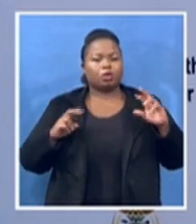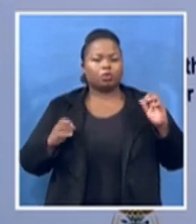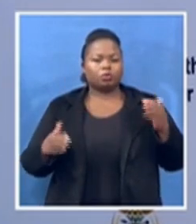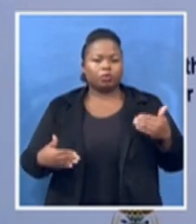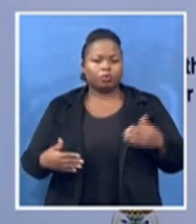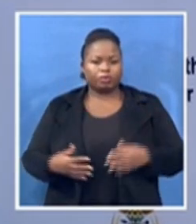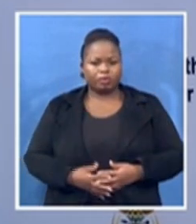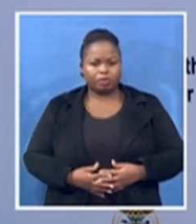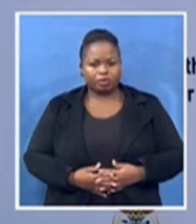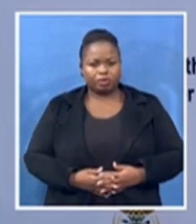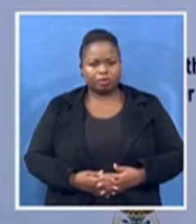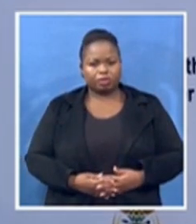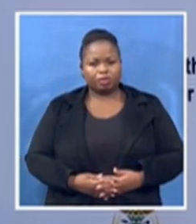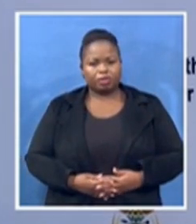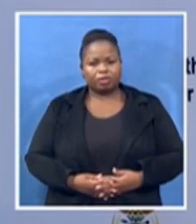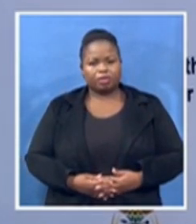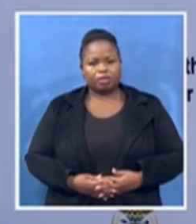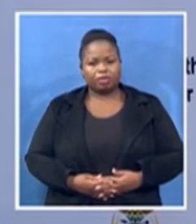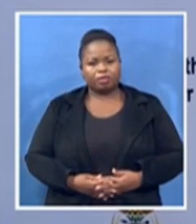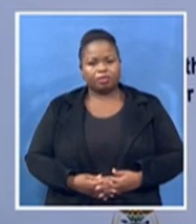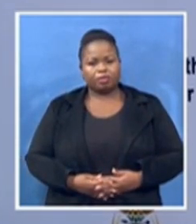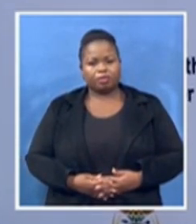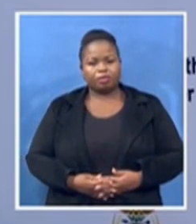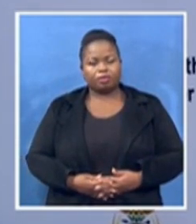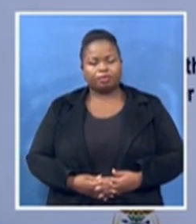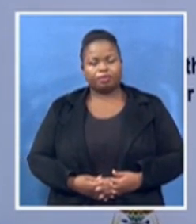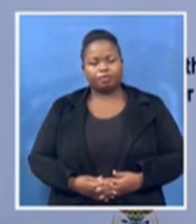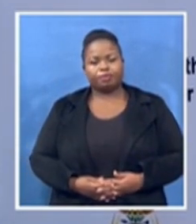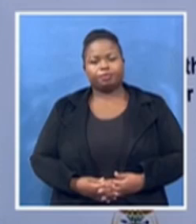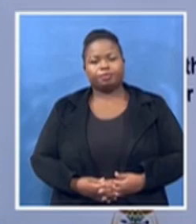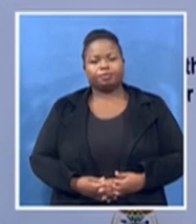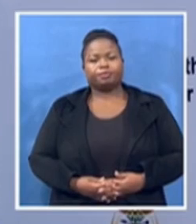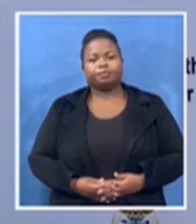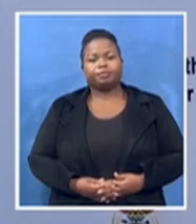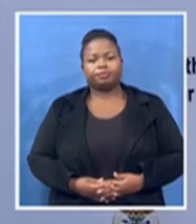This, this is one part, it's a, it's a,